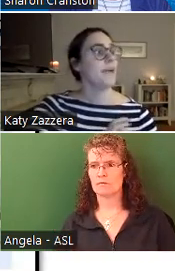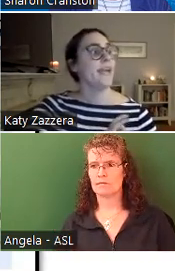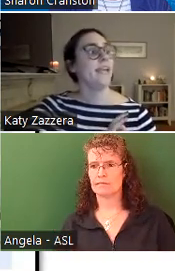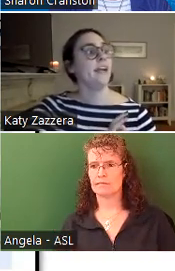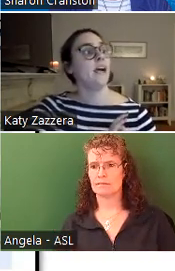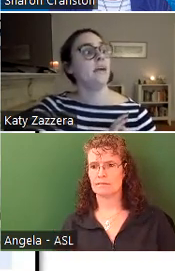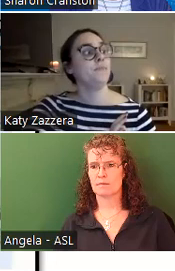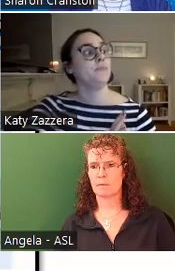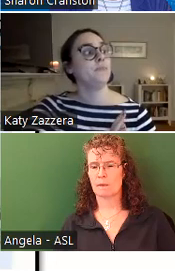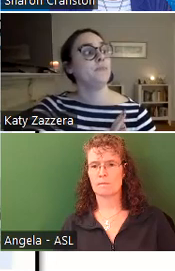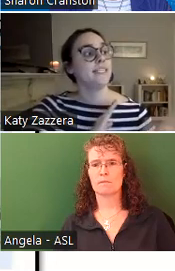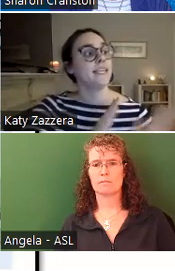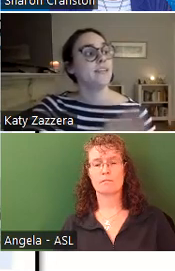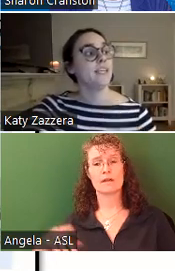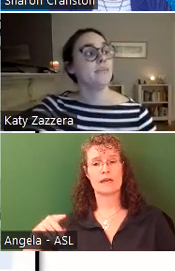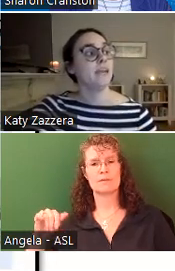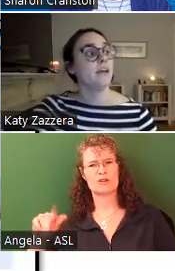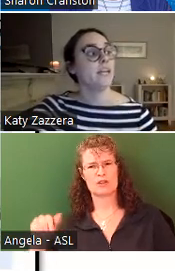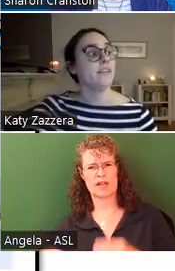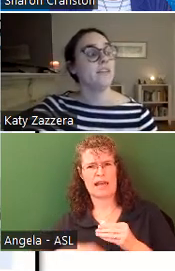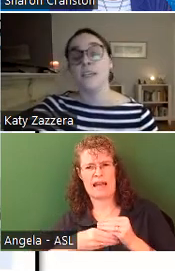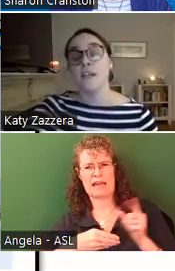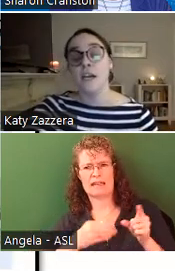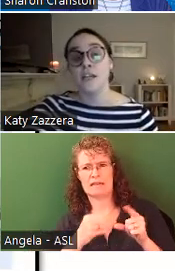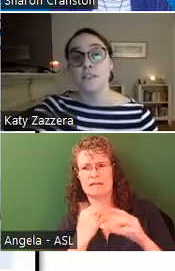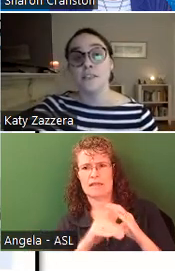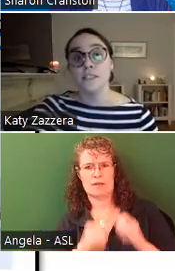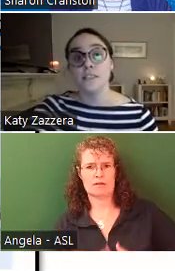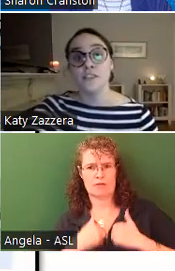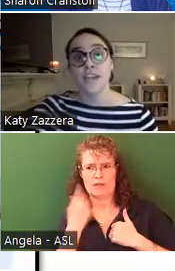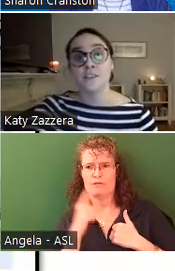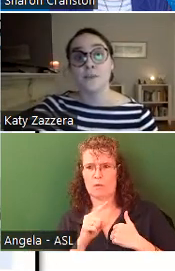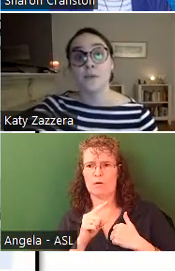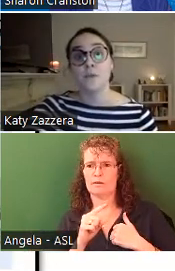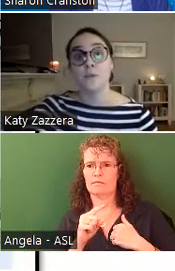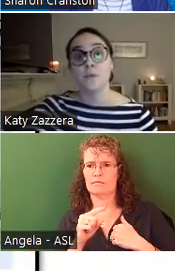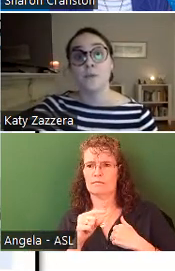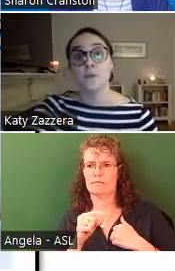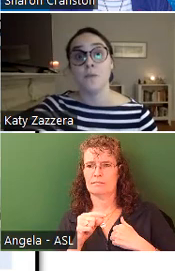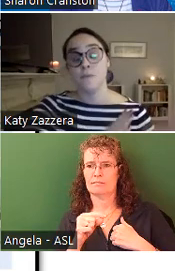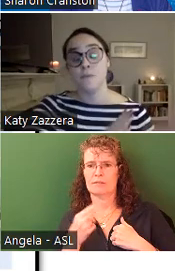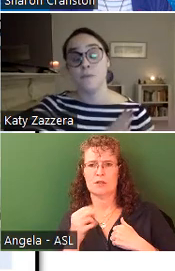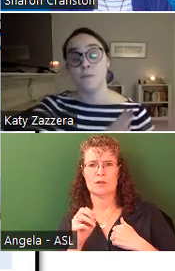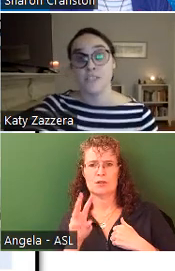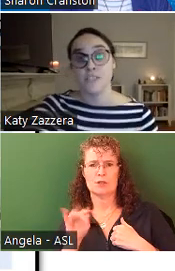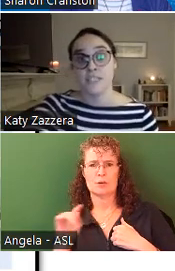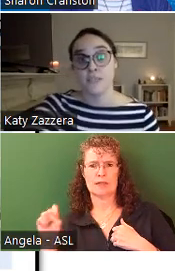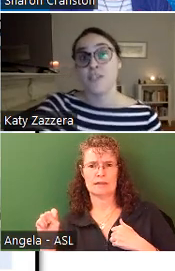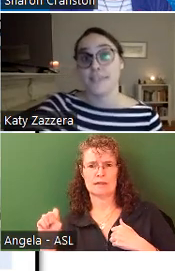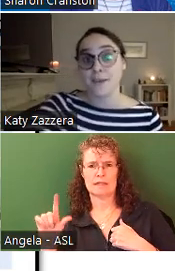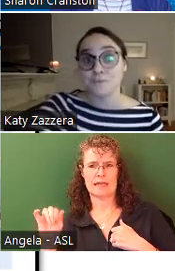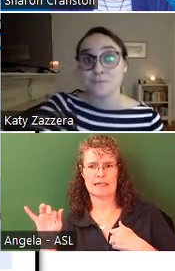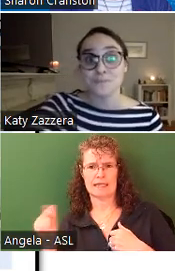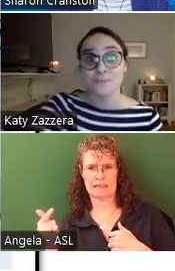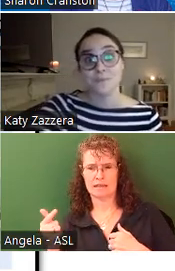Okay, and Patricia, I did get the email in the chat. So I will go ahead and make sure that the project team